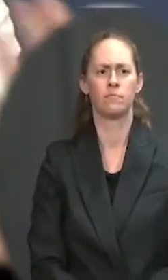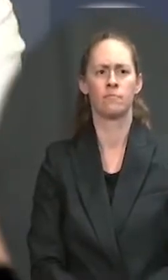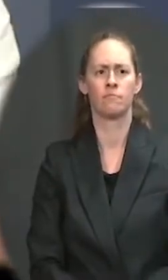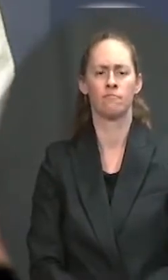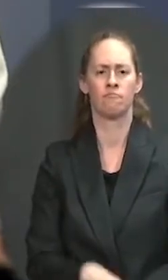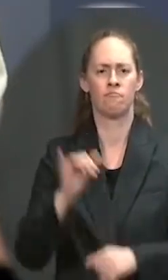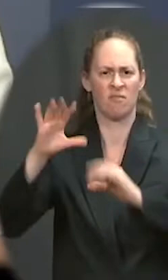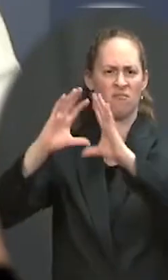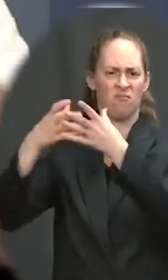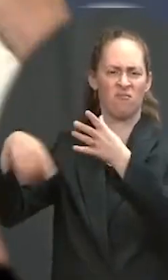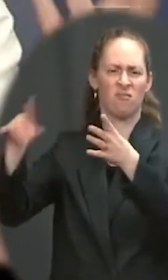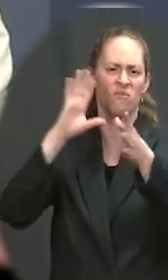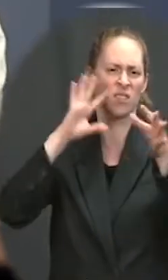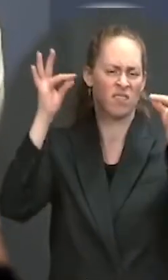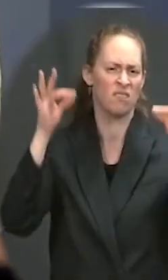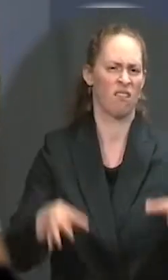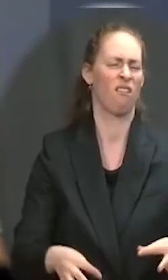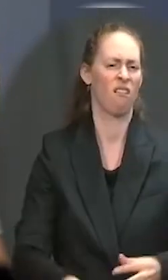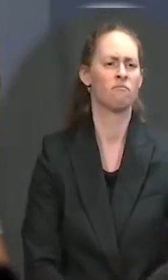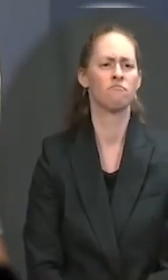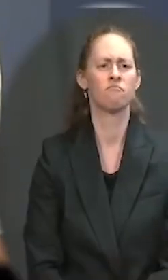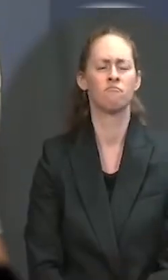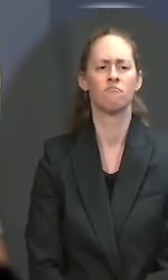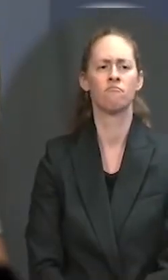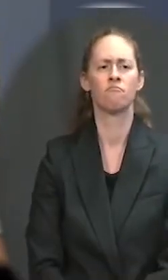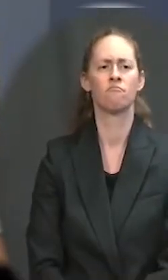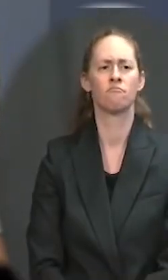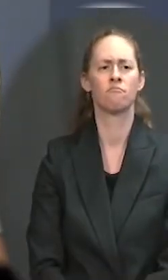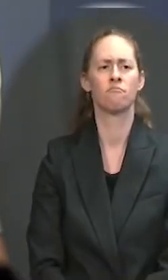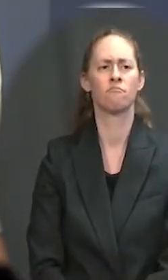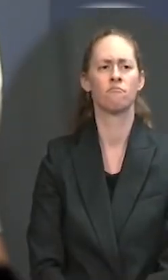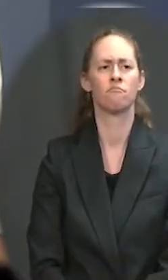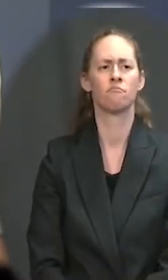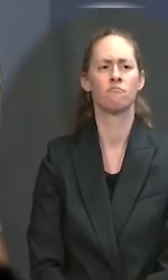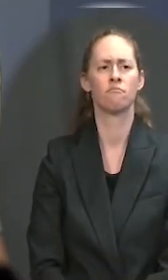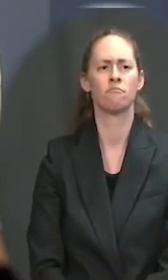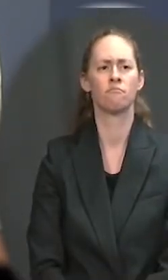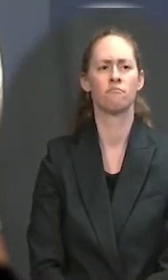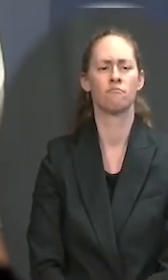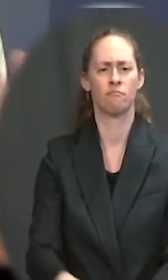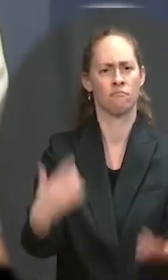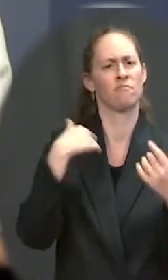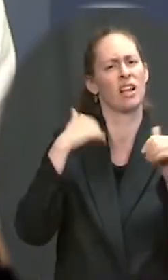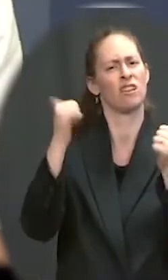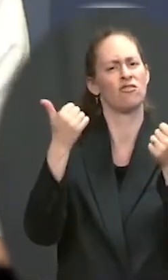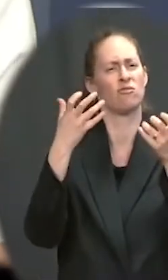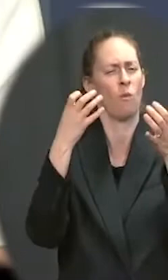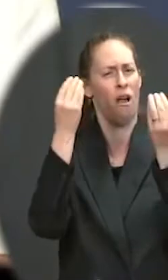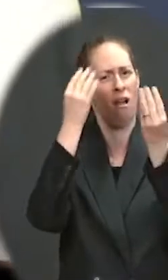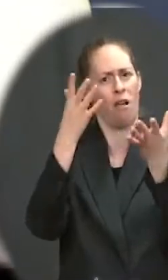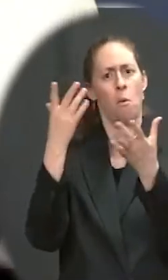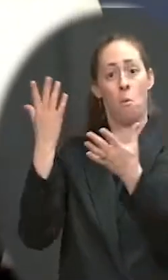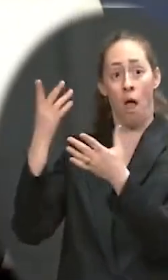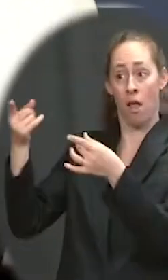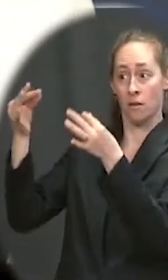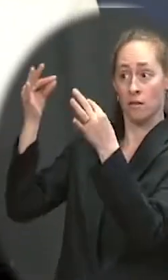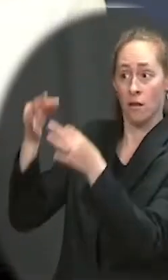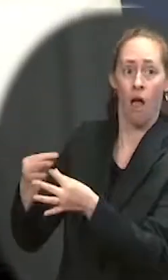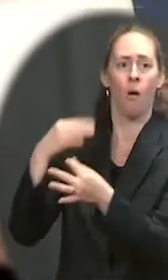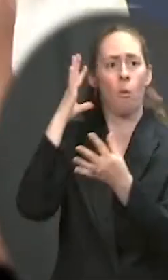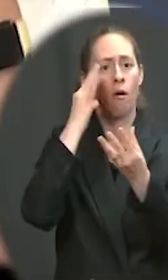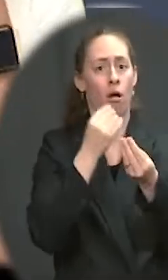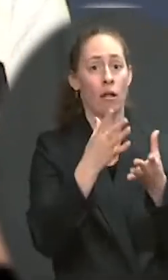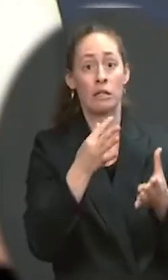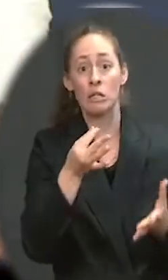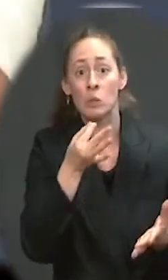of, which I think was your question, is what the considerations are in the thinking and decision. a decision will be made soon? Go ahead.